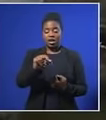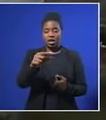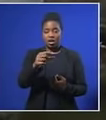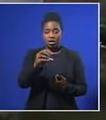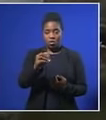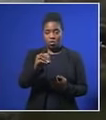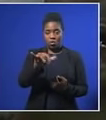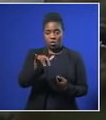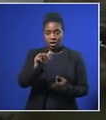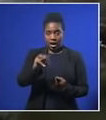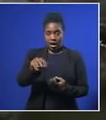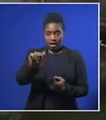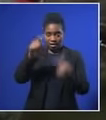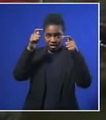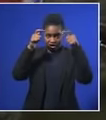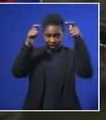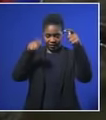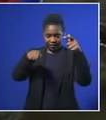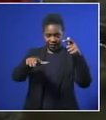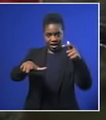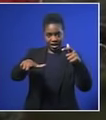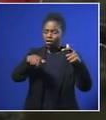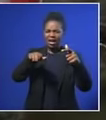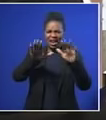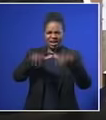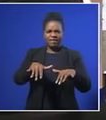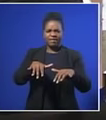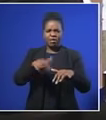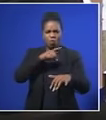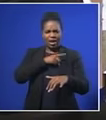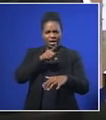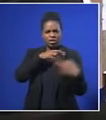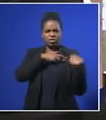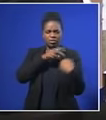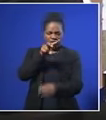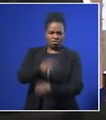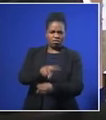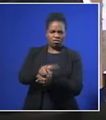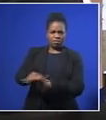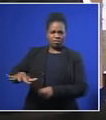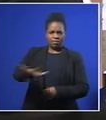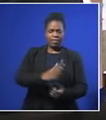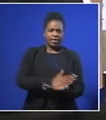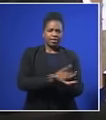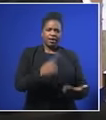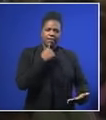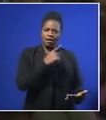Board, saying it should not be touched. Others told the committee they wanted what was rightfully theirs.